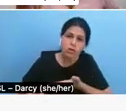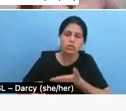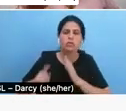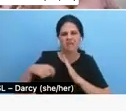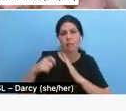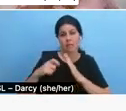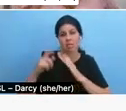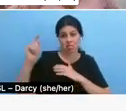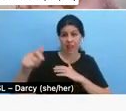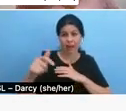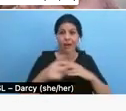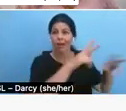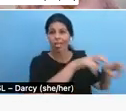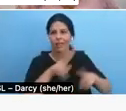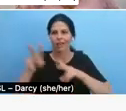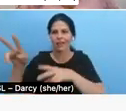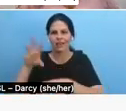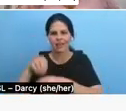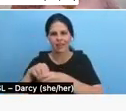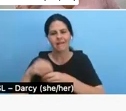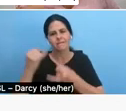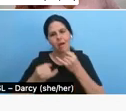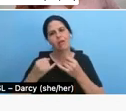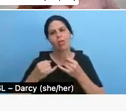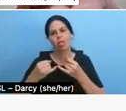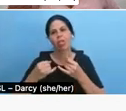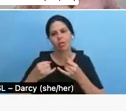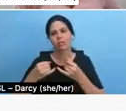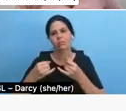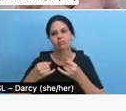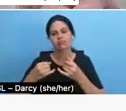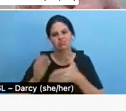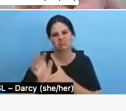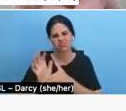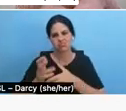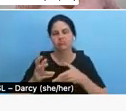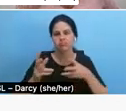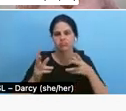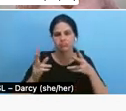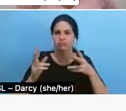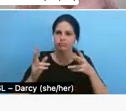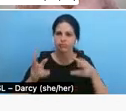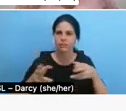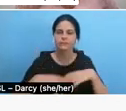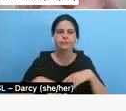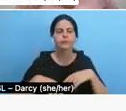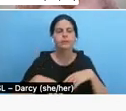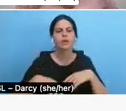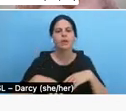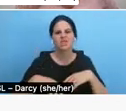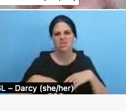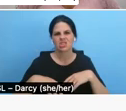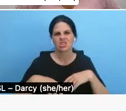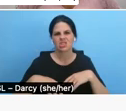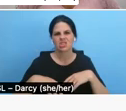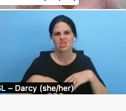is a great scene that you got and you want to include it in the final product. So you want to try to keep a high production value, uh, during research filming